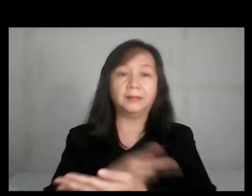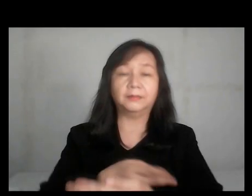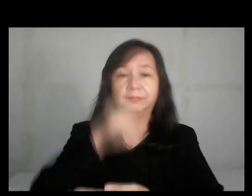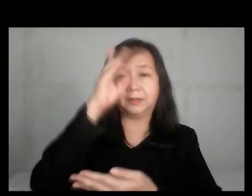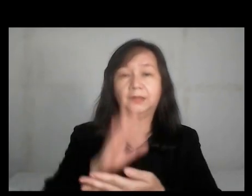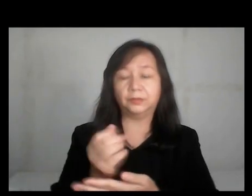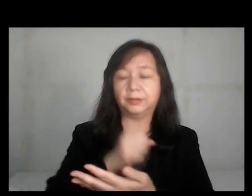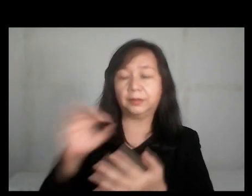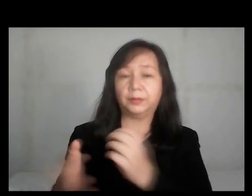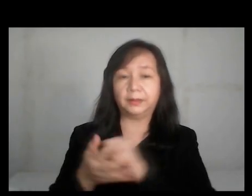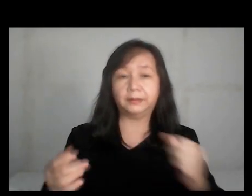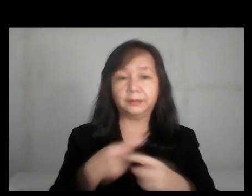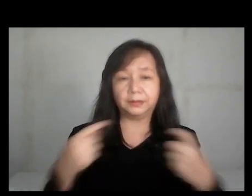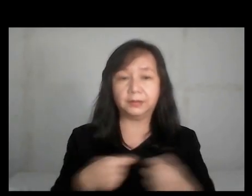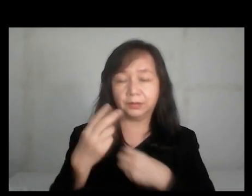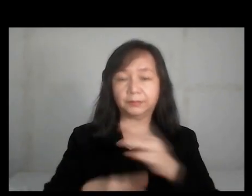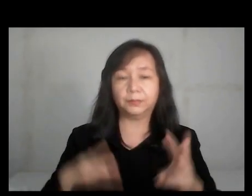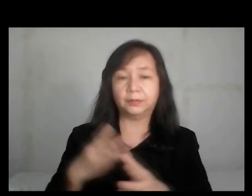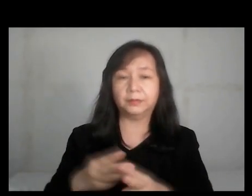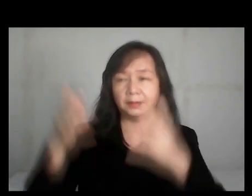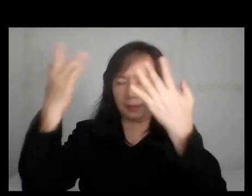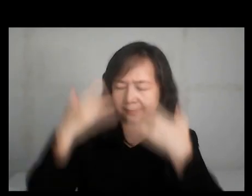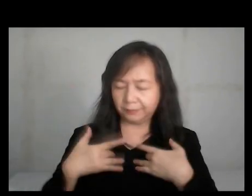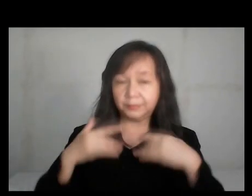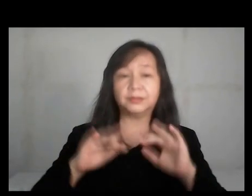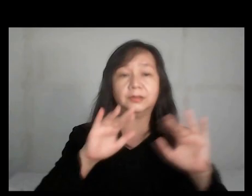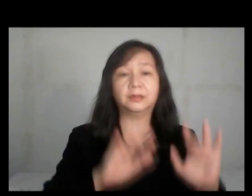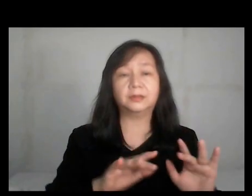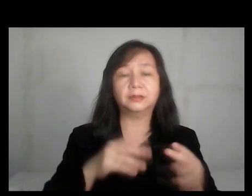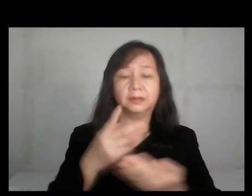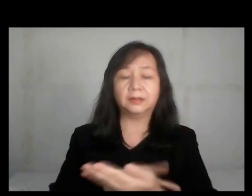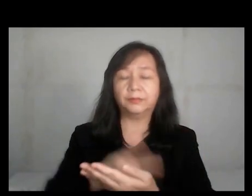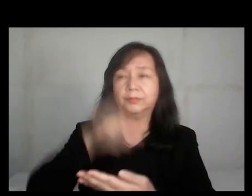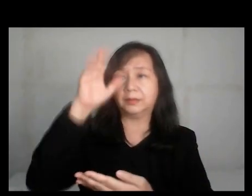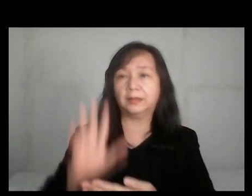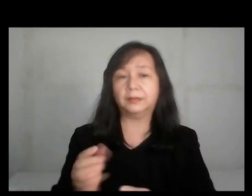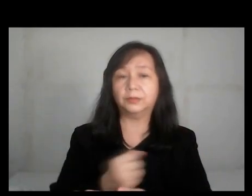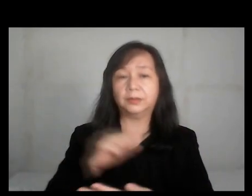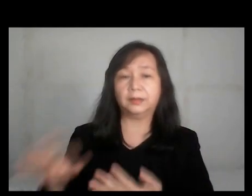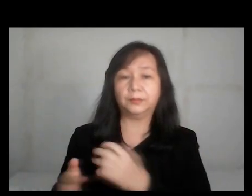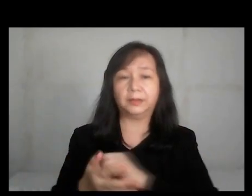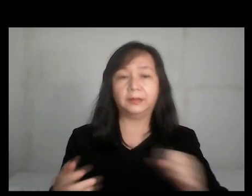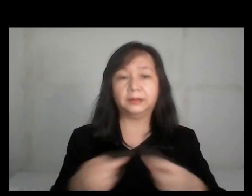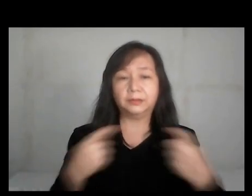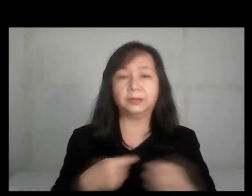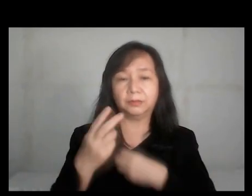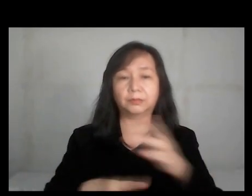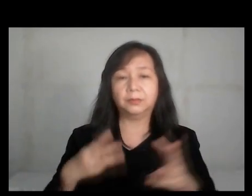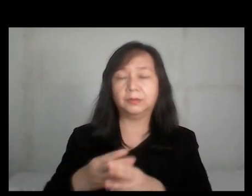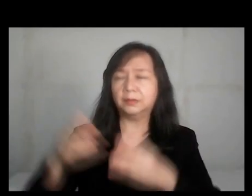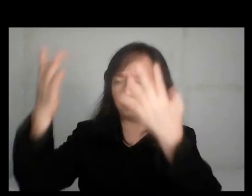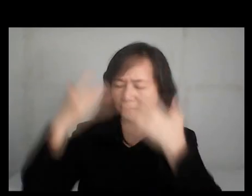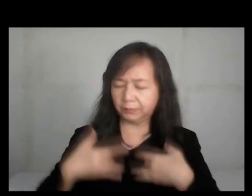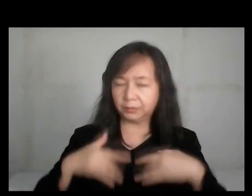Lamb of God, who takes away the sins of the world, have mercy on us. Lamb of God, who takes away the